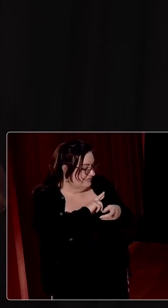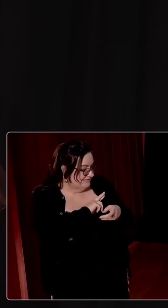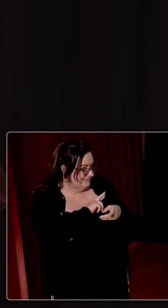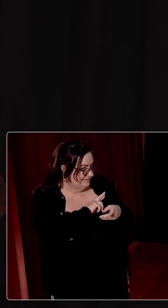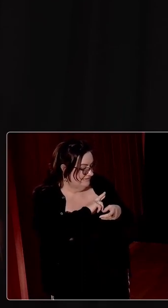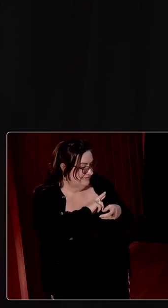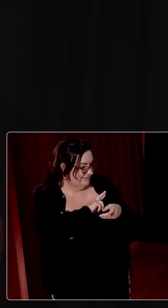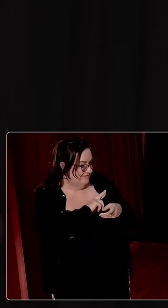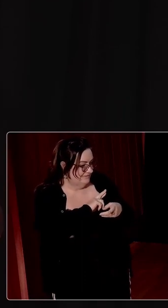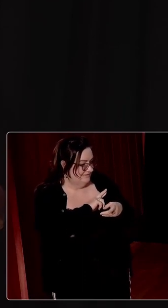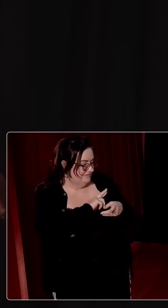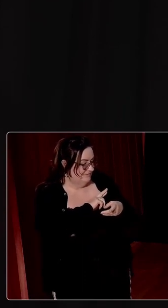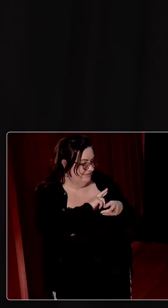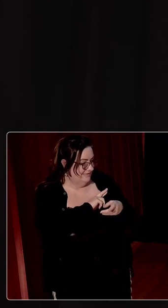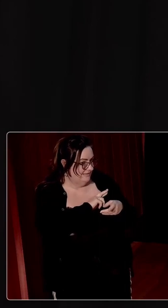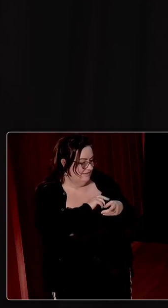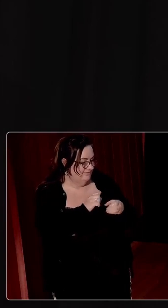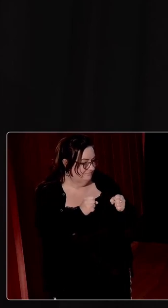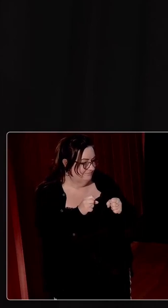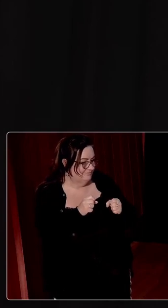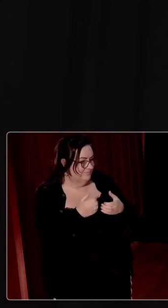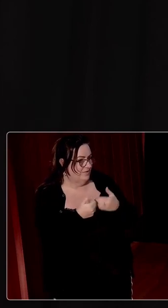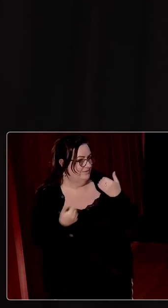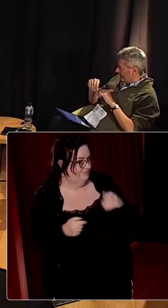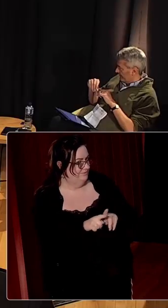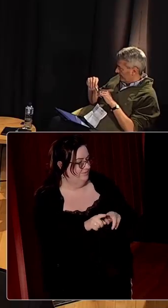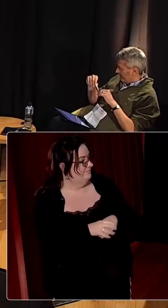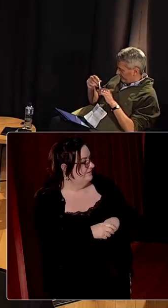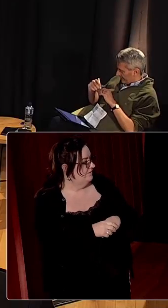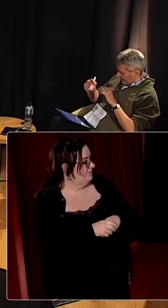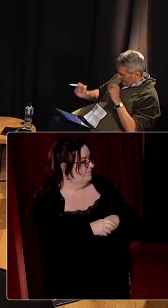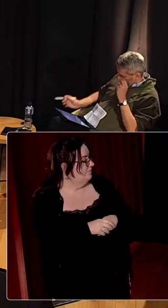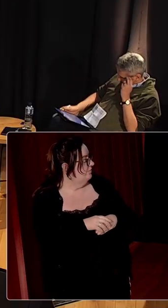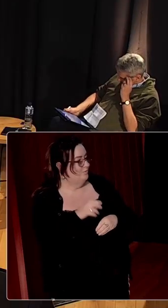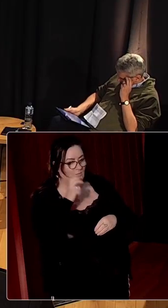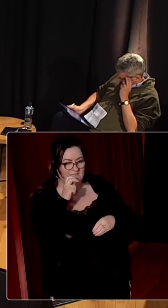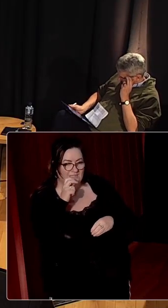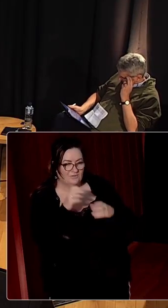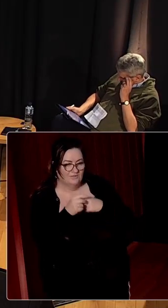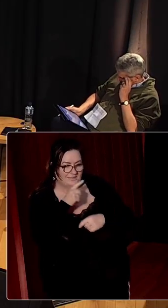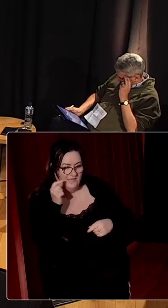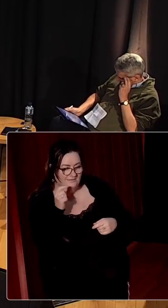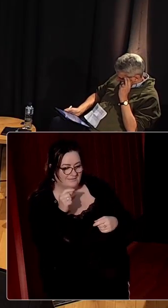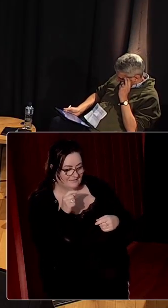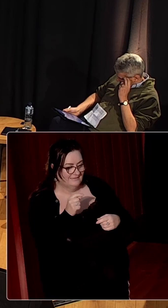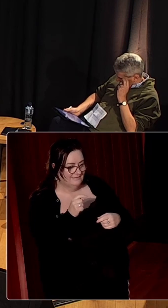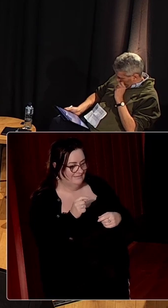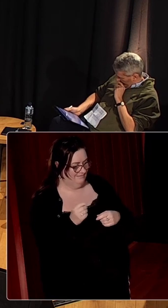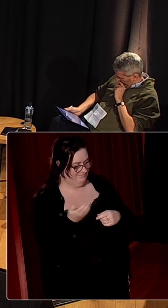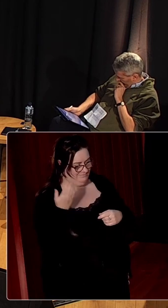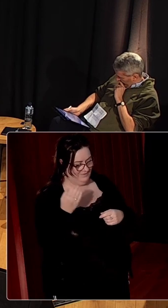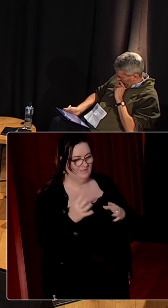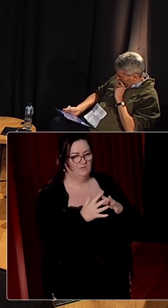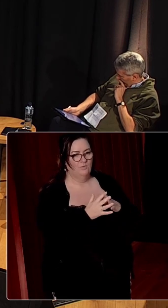it emphasised partition as well. Well, Winston Churchill said to Attlee at an early